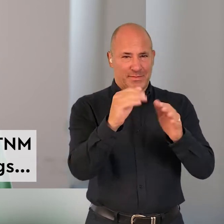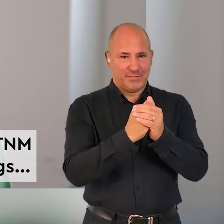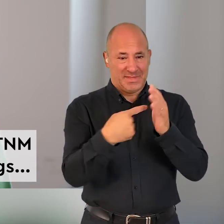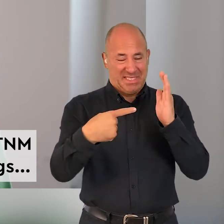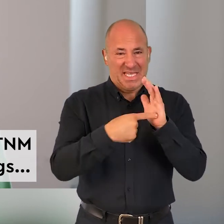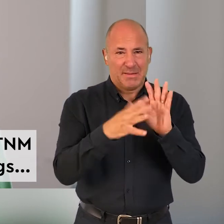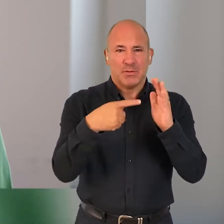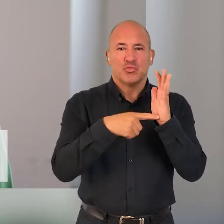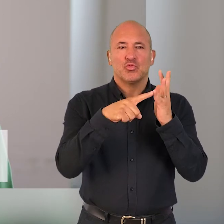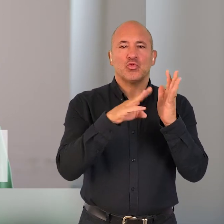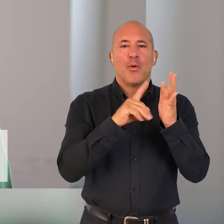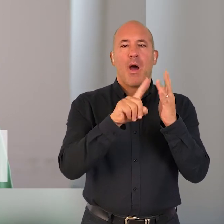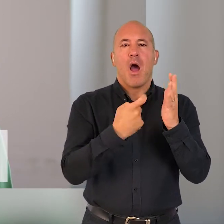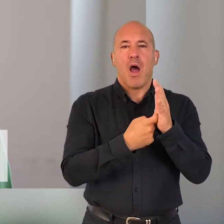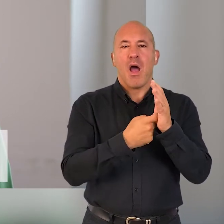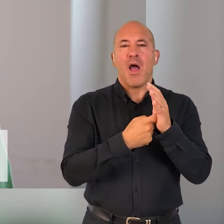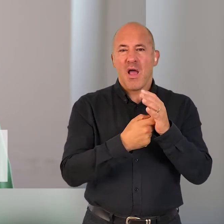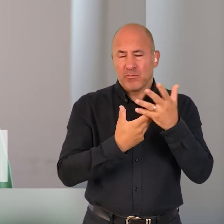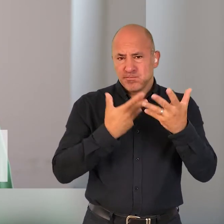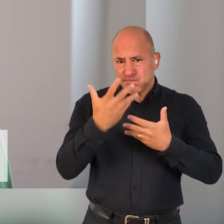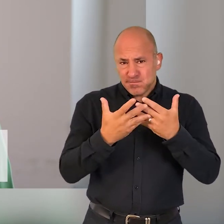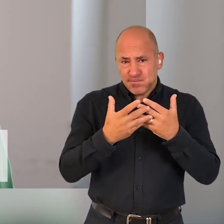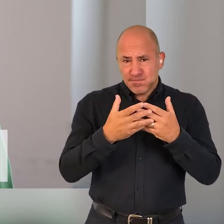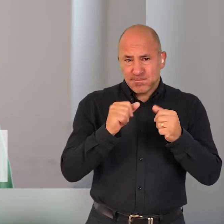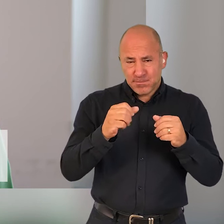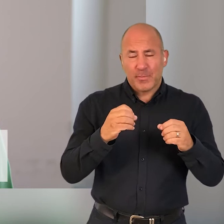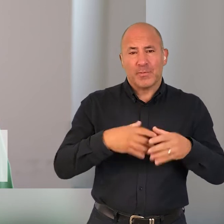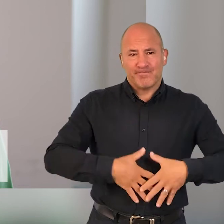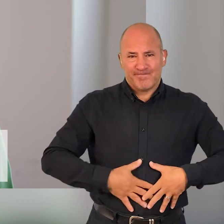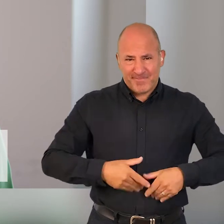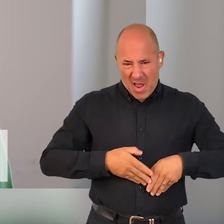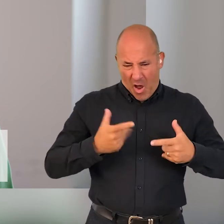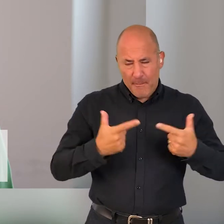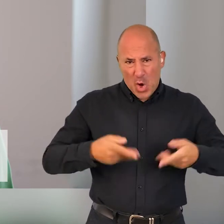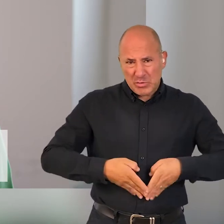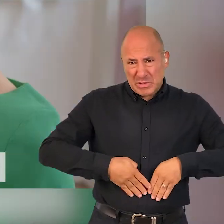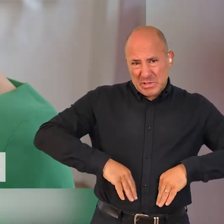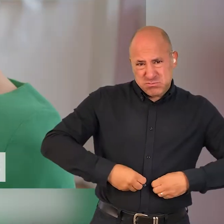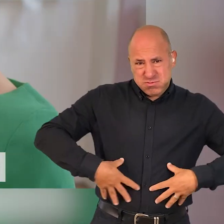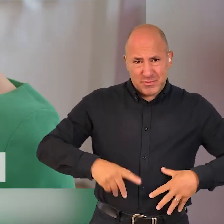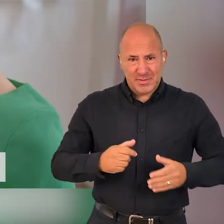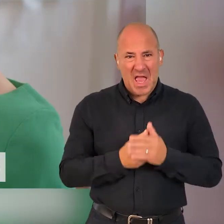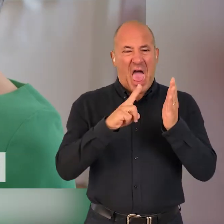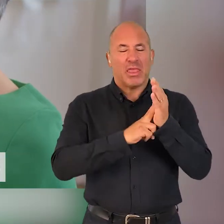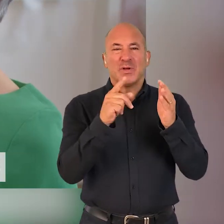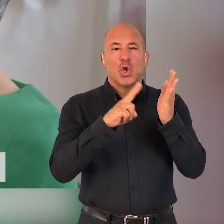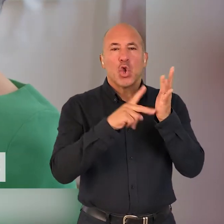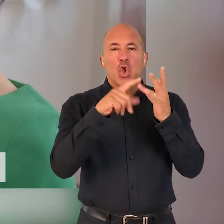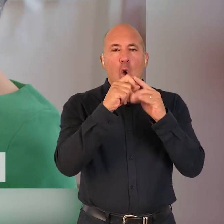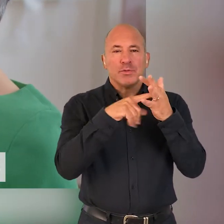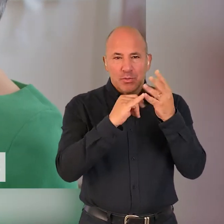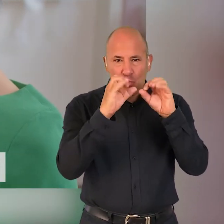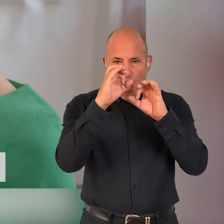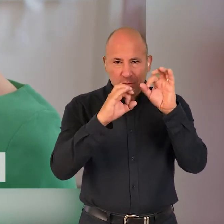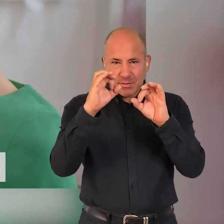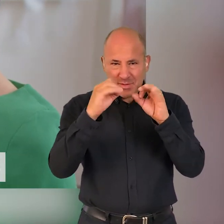for three things T is tumor and that explains how far through the bowel wall the tumor has gone N